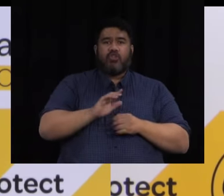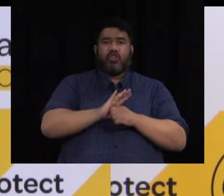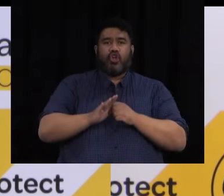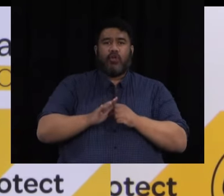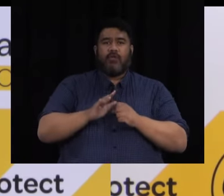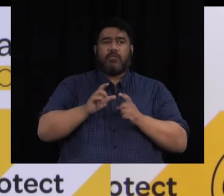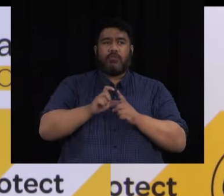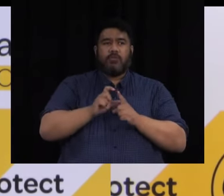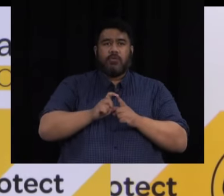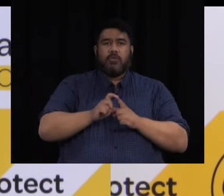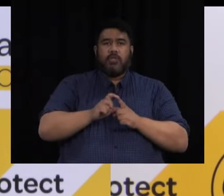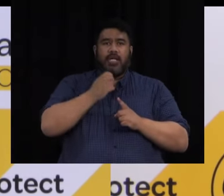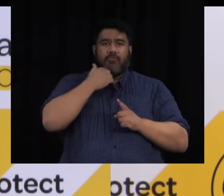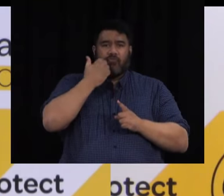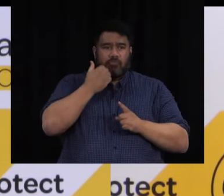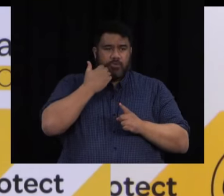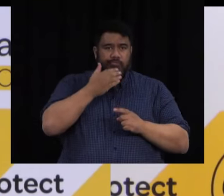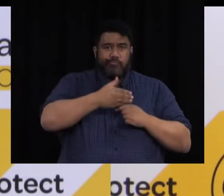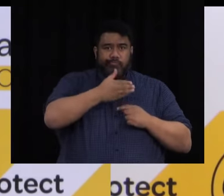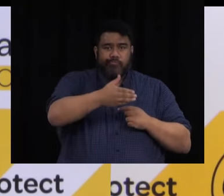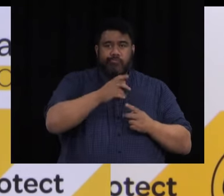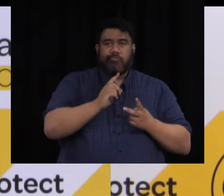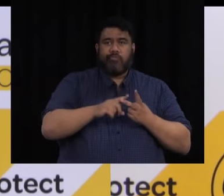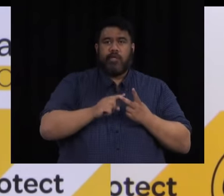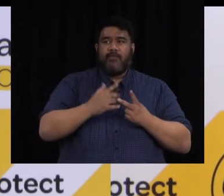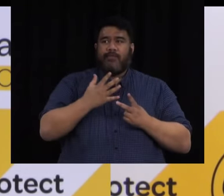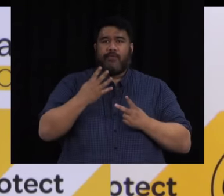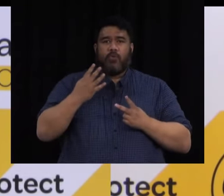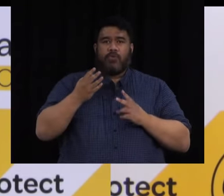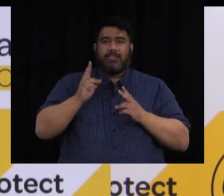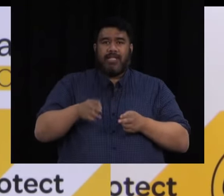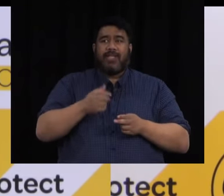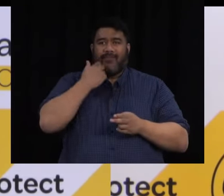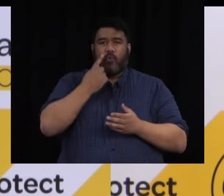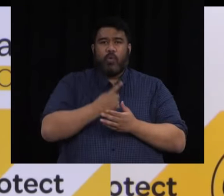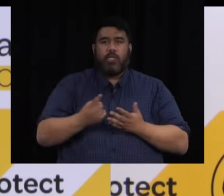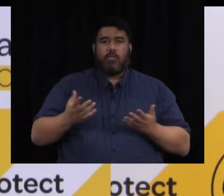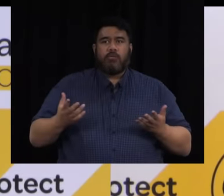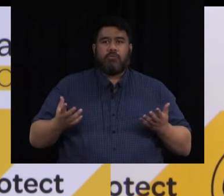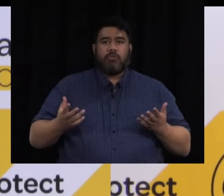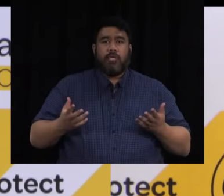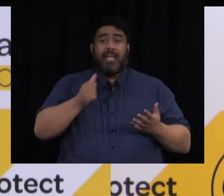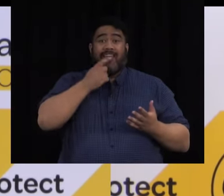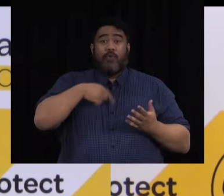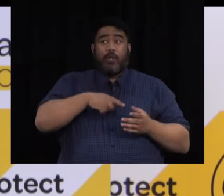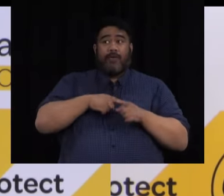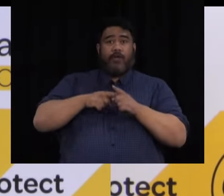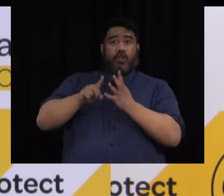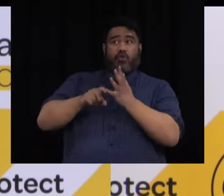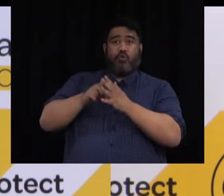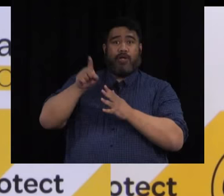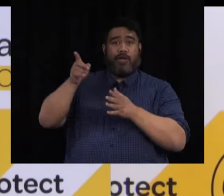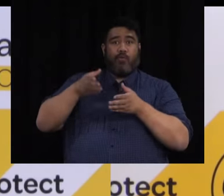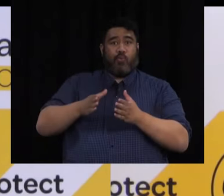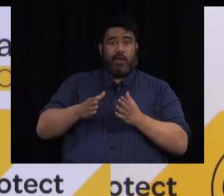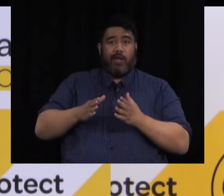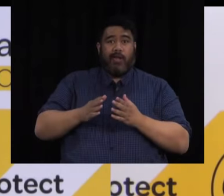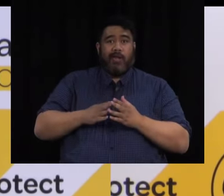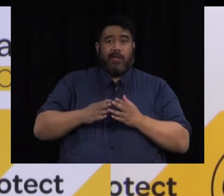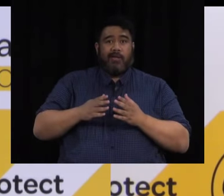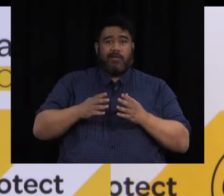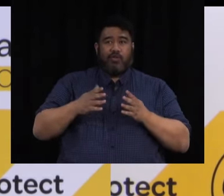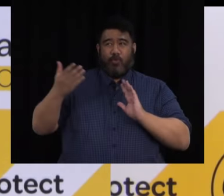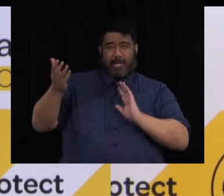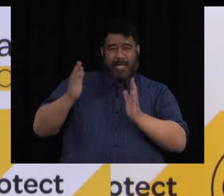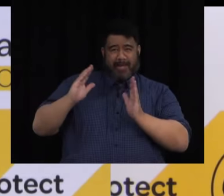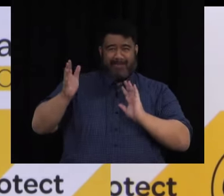460 hospitalisation and 54 deaths per week. If we were the UK based on a relative size of our